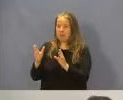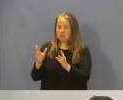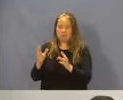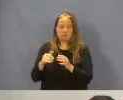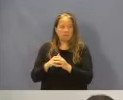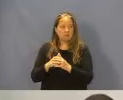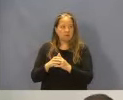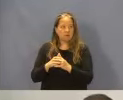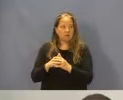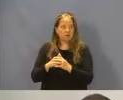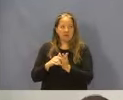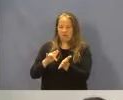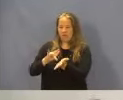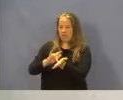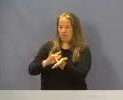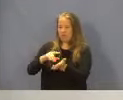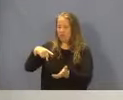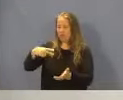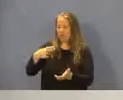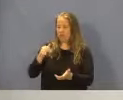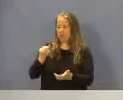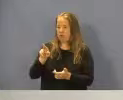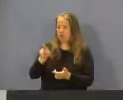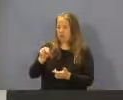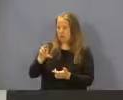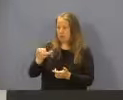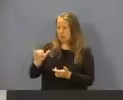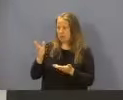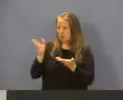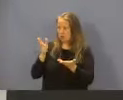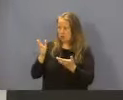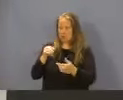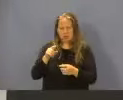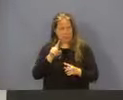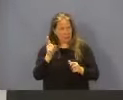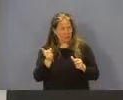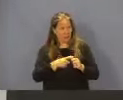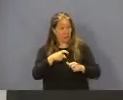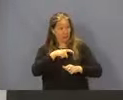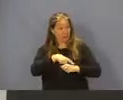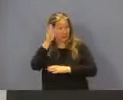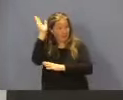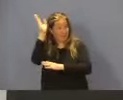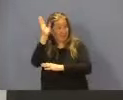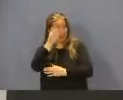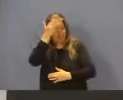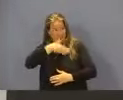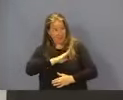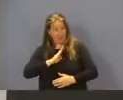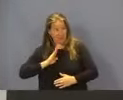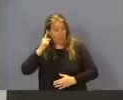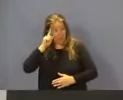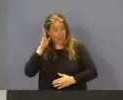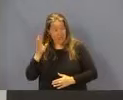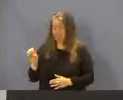And this is pharmacy services. Good morning. And, Peter, I believe this is your first time before the Board of the presentation.